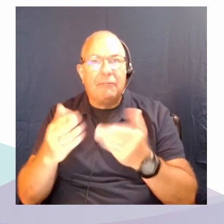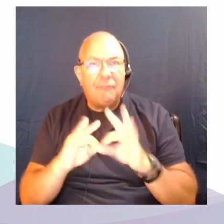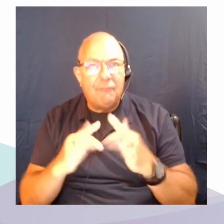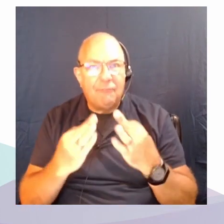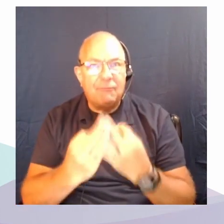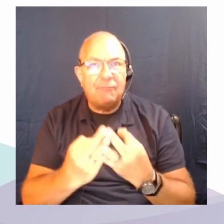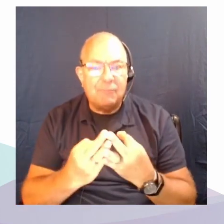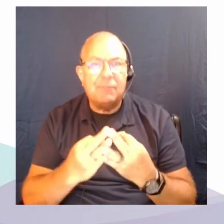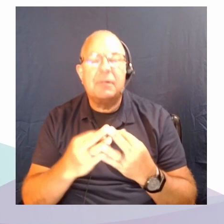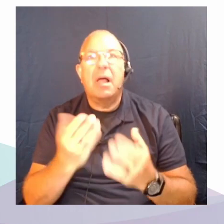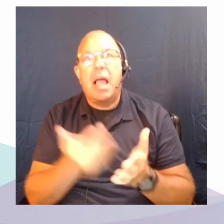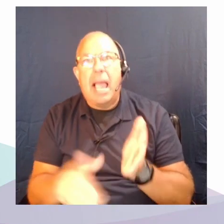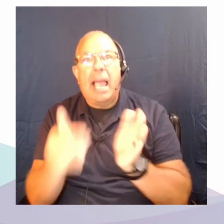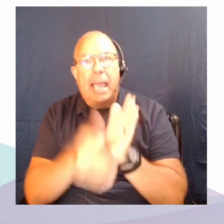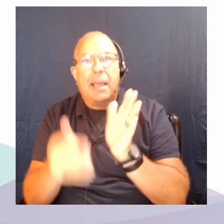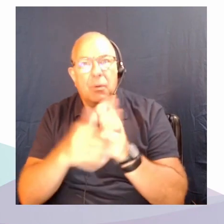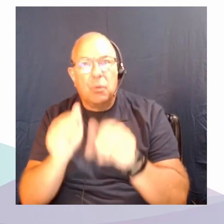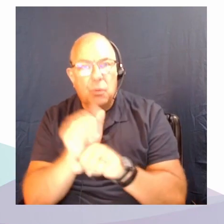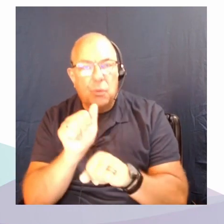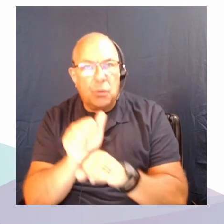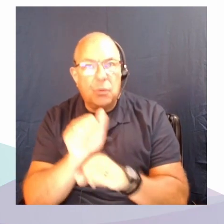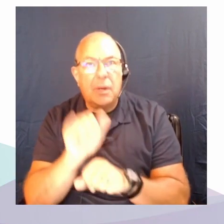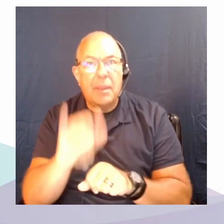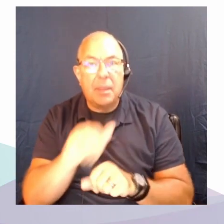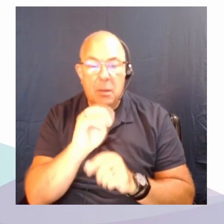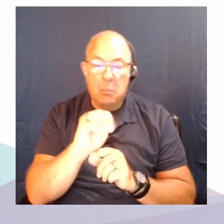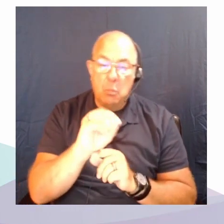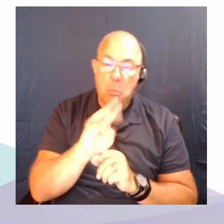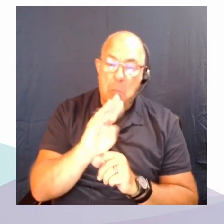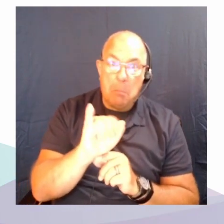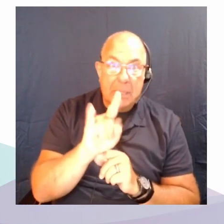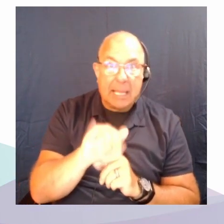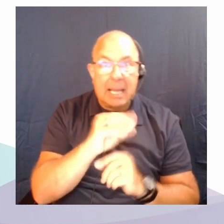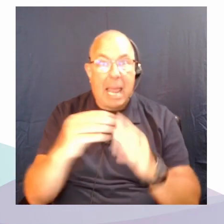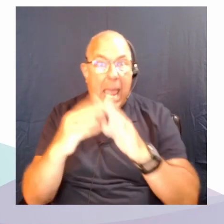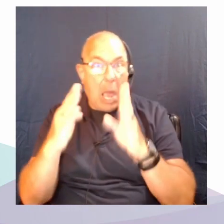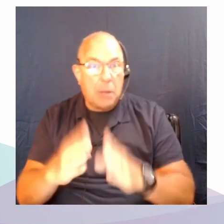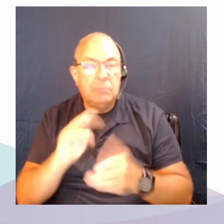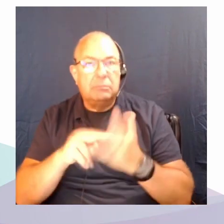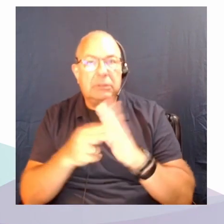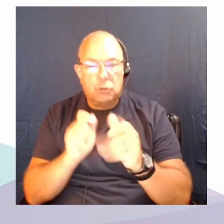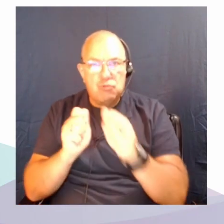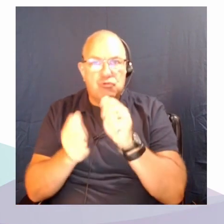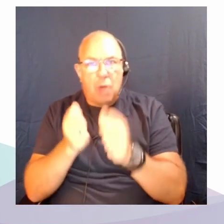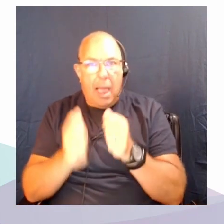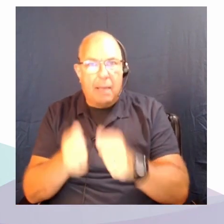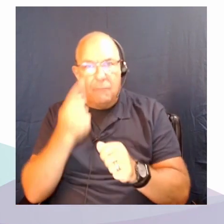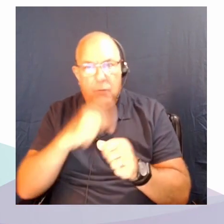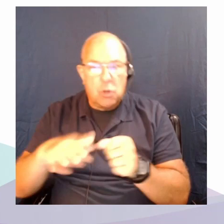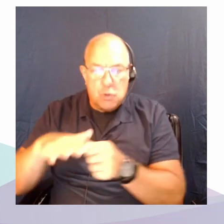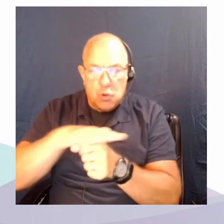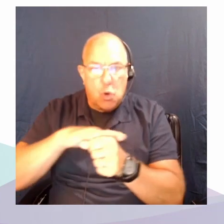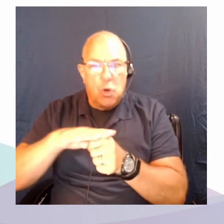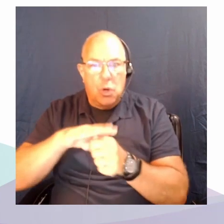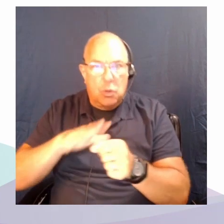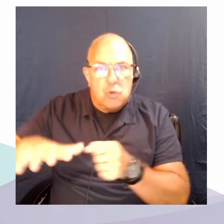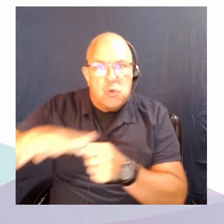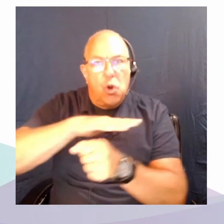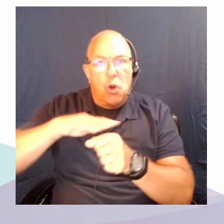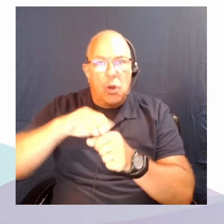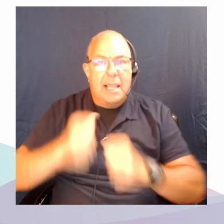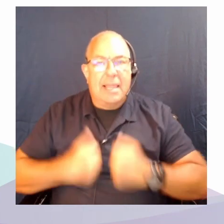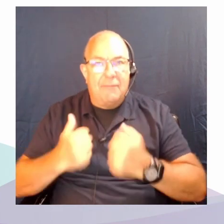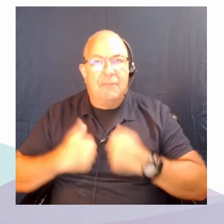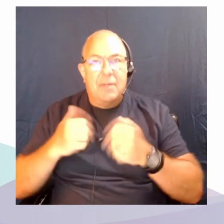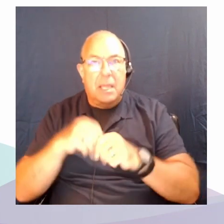So, the mobility and housing needs of the nuclear family have shaped the design of urban and suburban living in petro cultures, just as the number